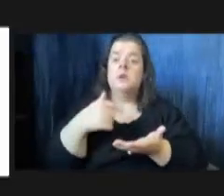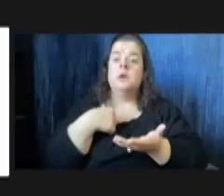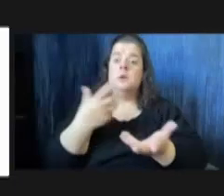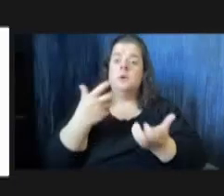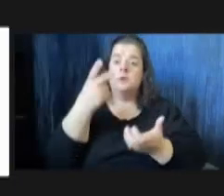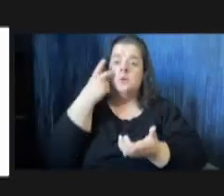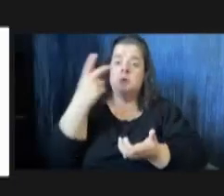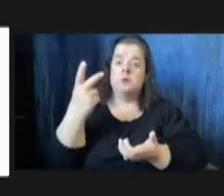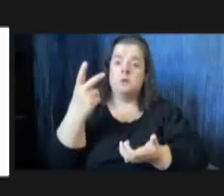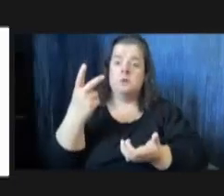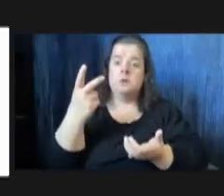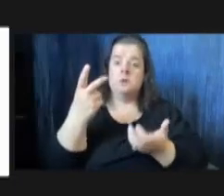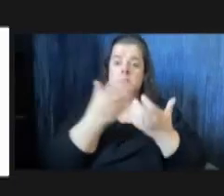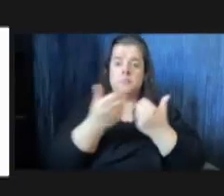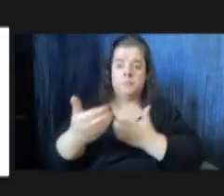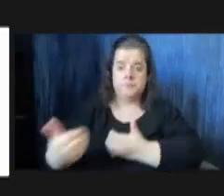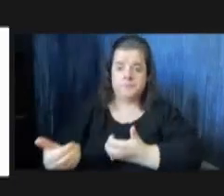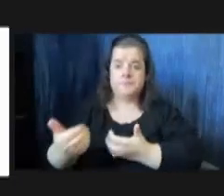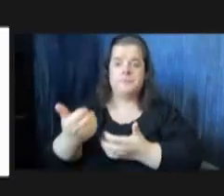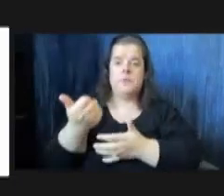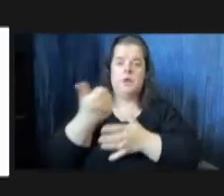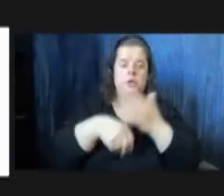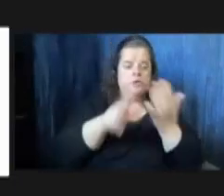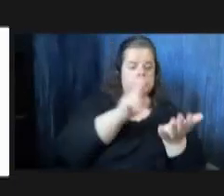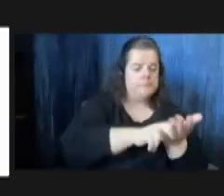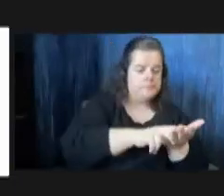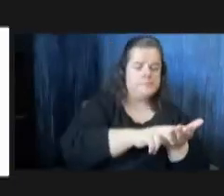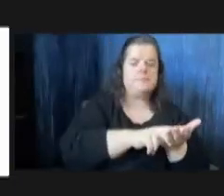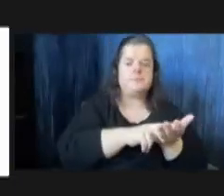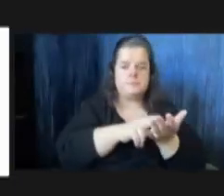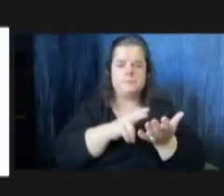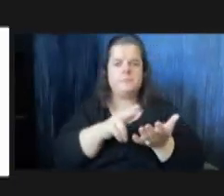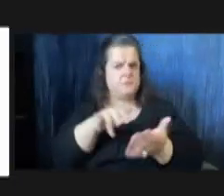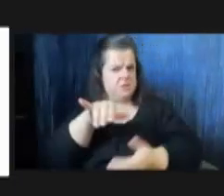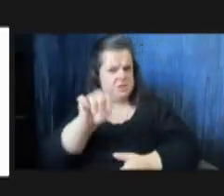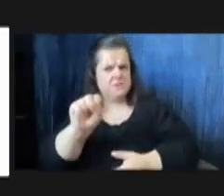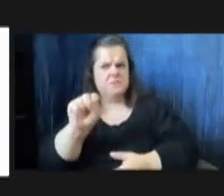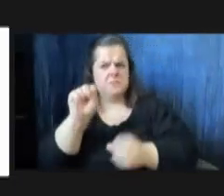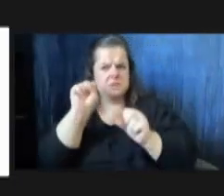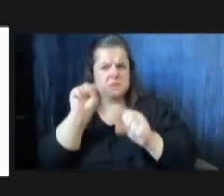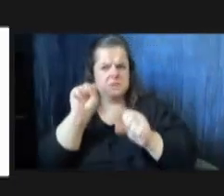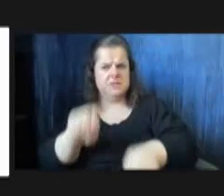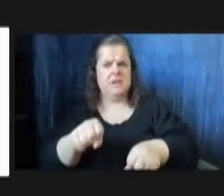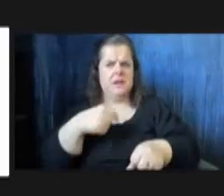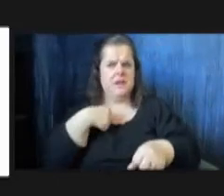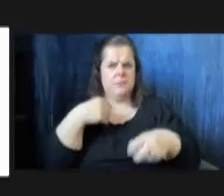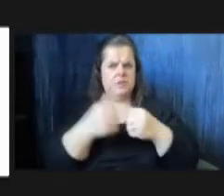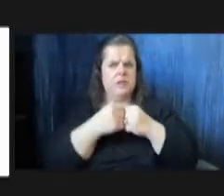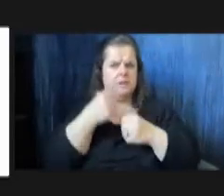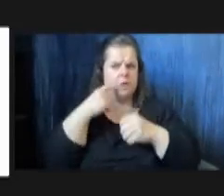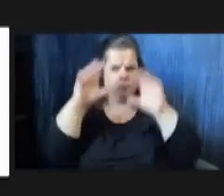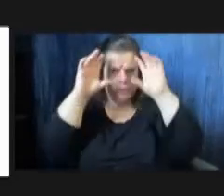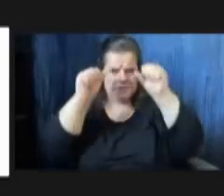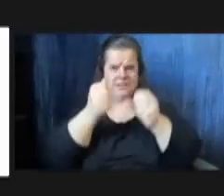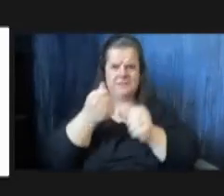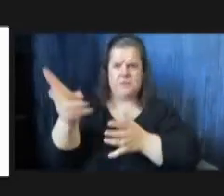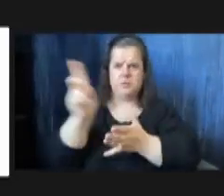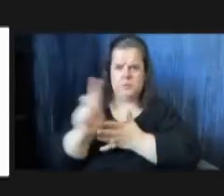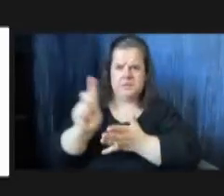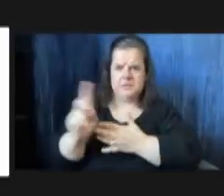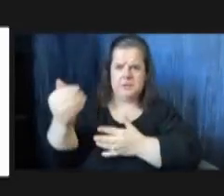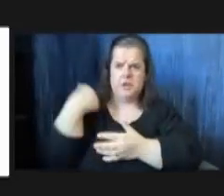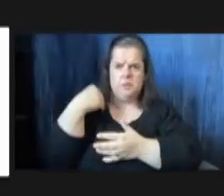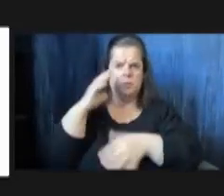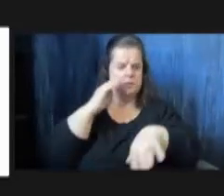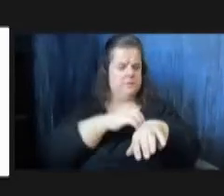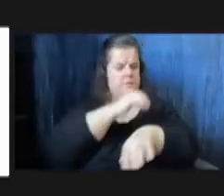see the breakdown as to what's under contract yeah we can get that yeah yeah i put that together for council president like two weeks ago so yeah i'll send that to